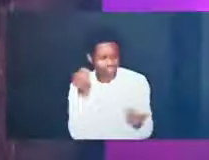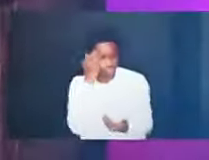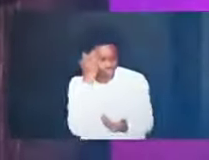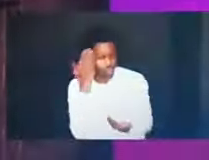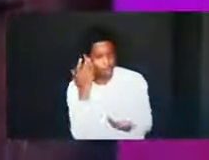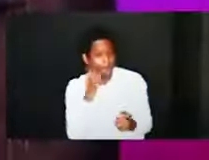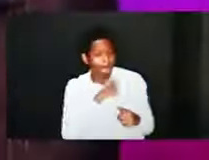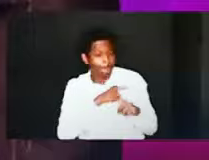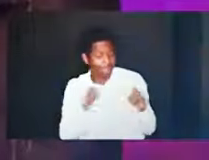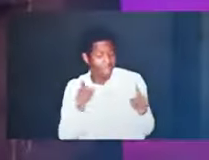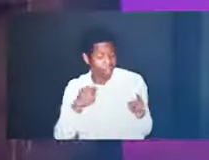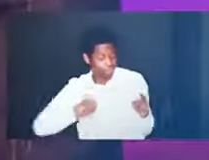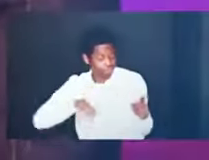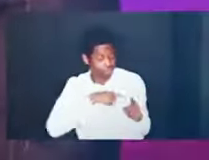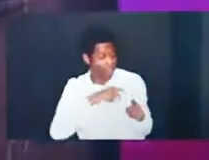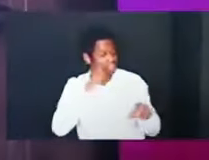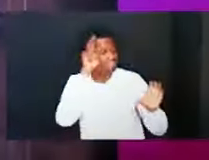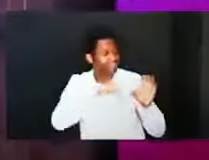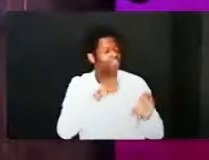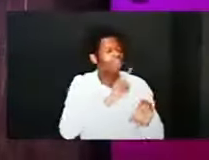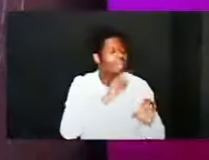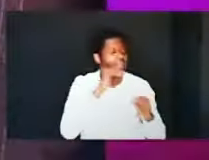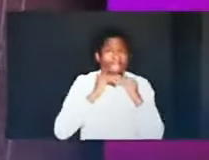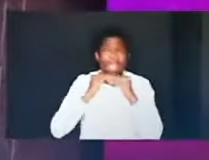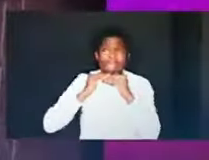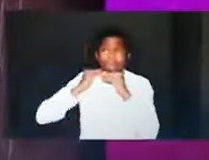far above the authority and the oppression